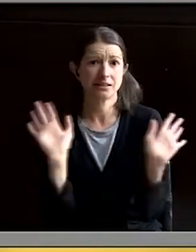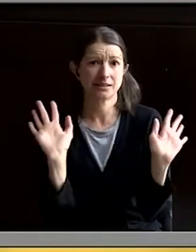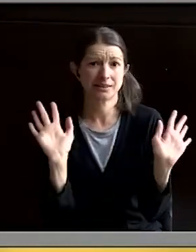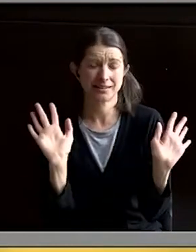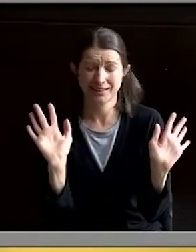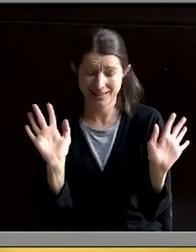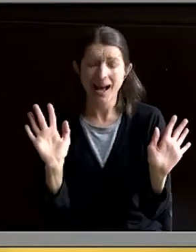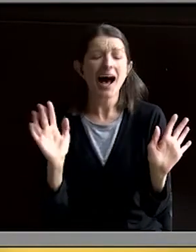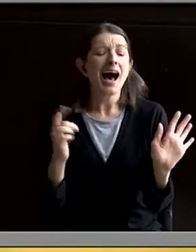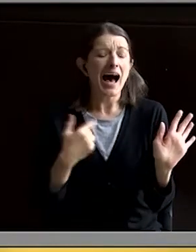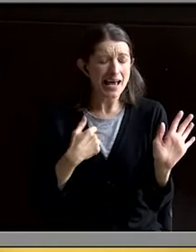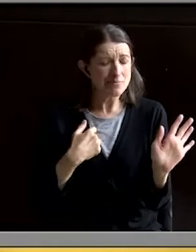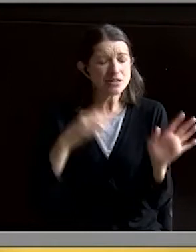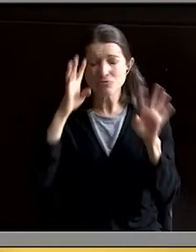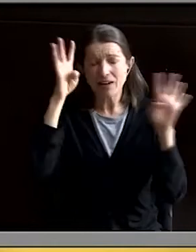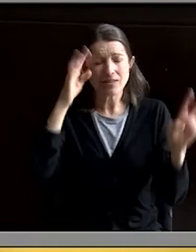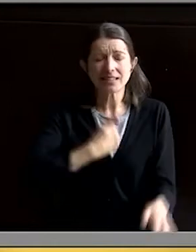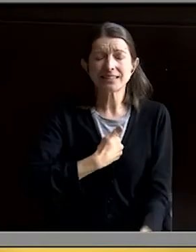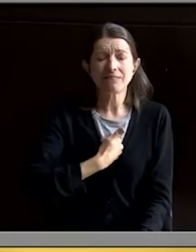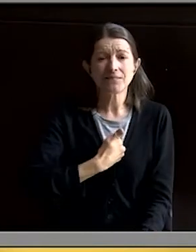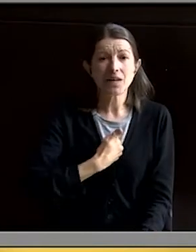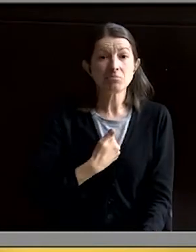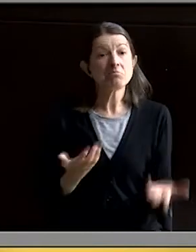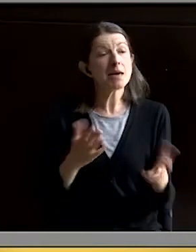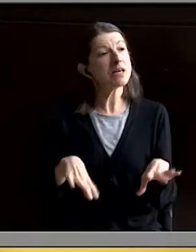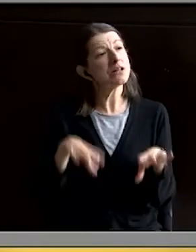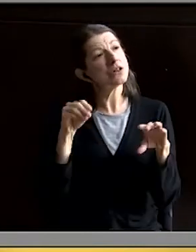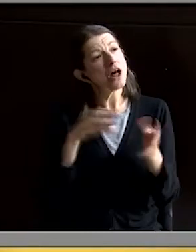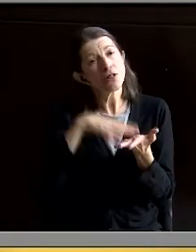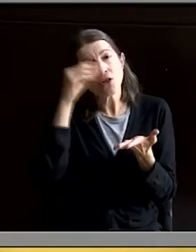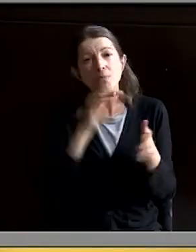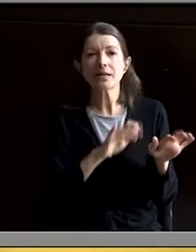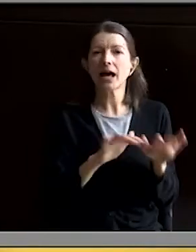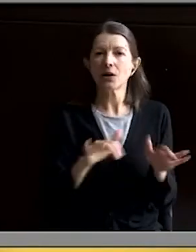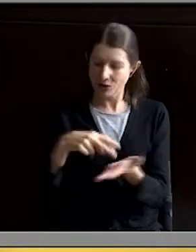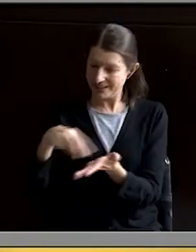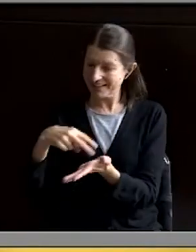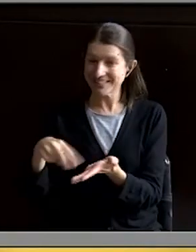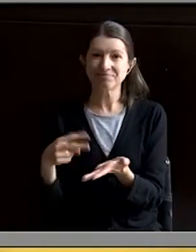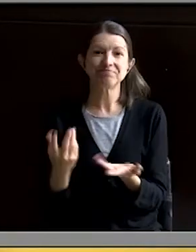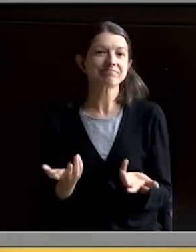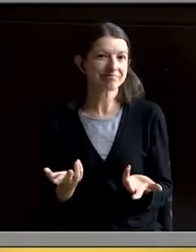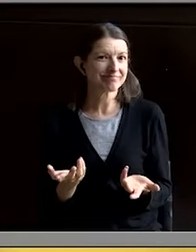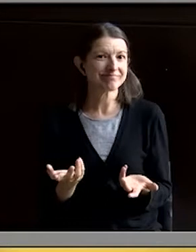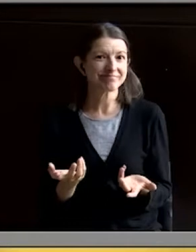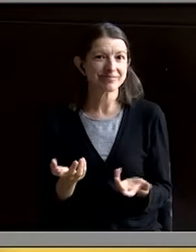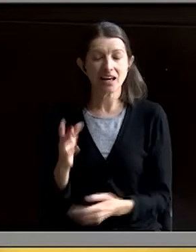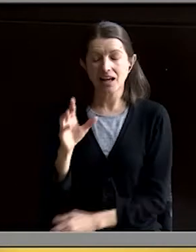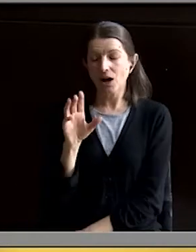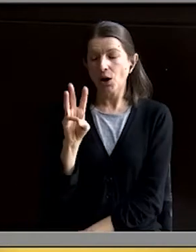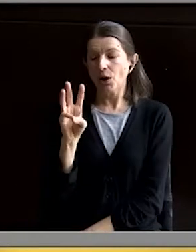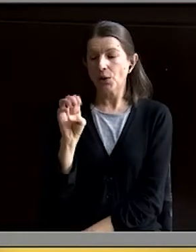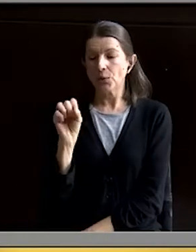But I will continuously reinvent myself. I might learn how to play piano or take dance classes. Again, Kanye West